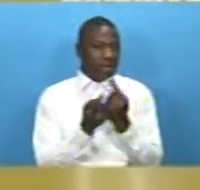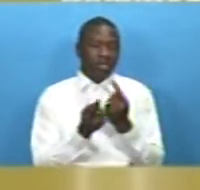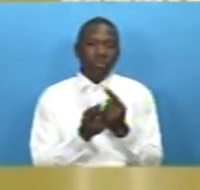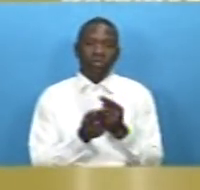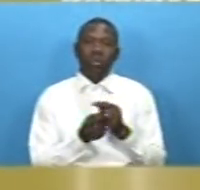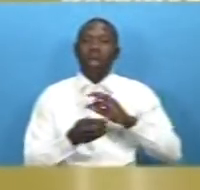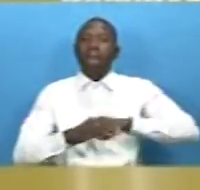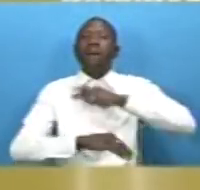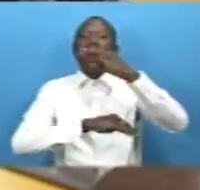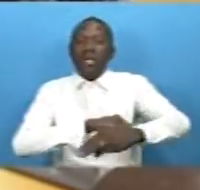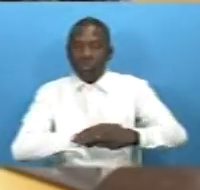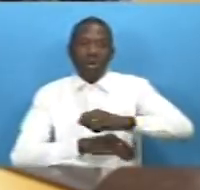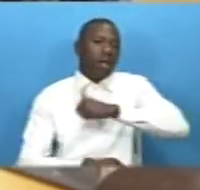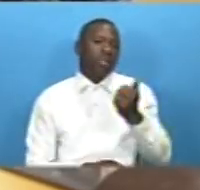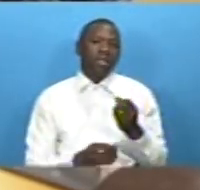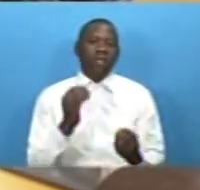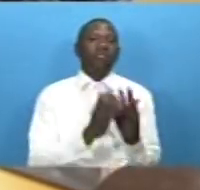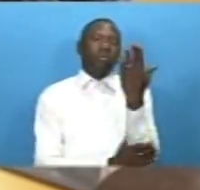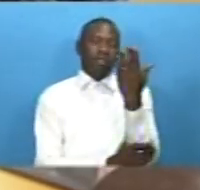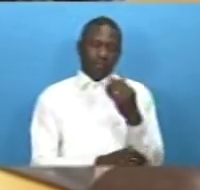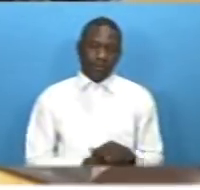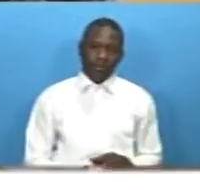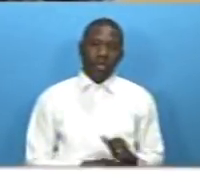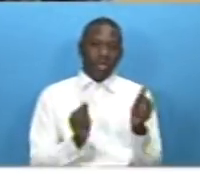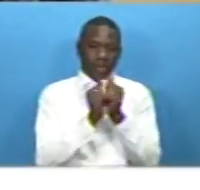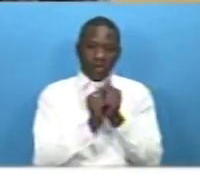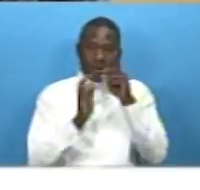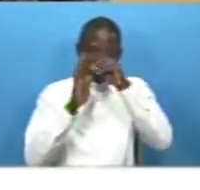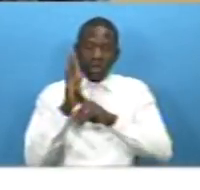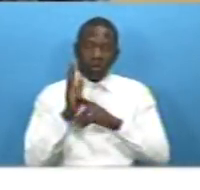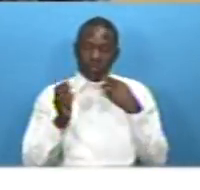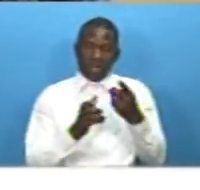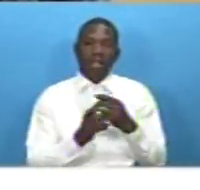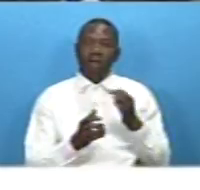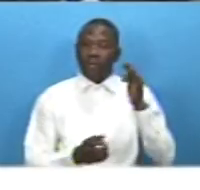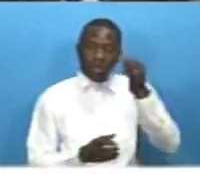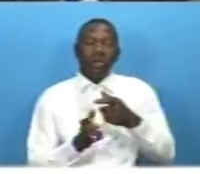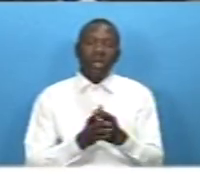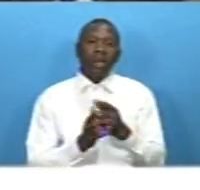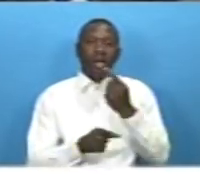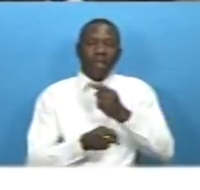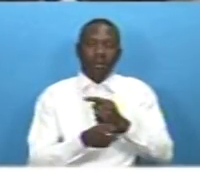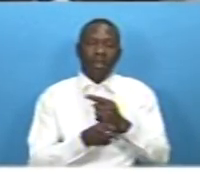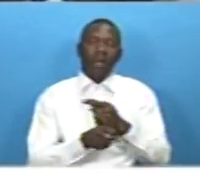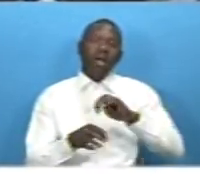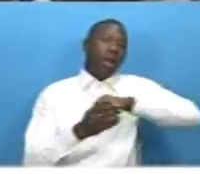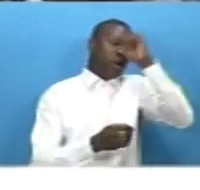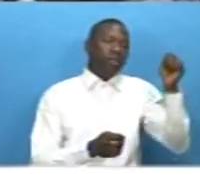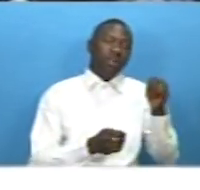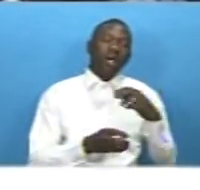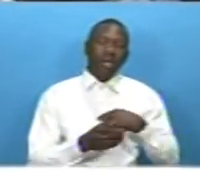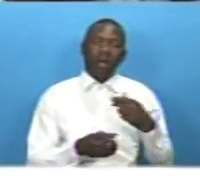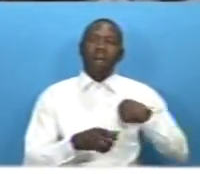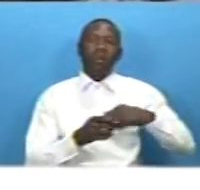development Saturday's event also featured discussions on gambian diaspora strategy demand-led matching and deployment of